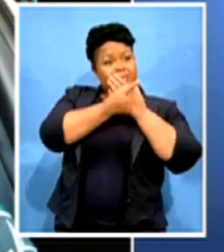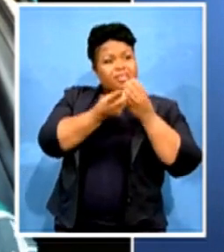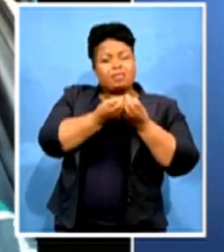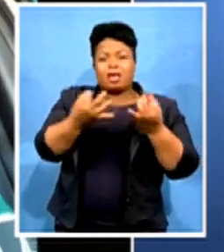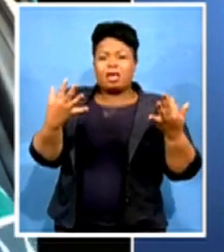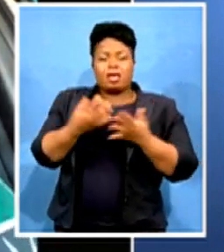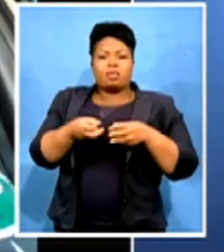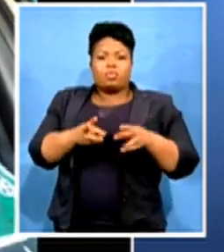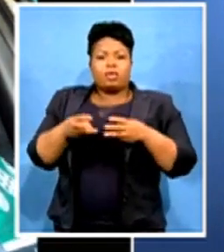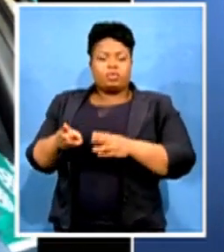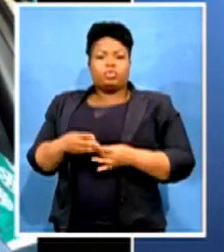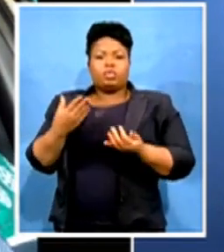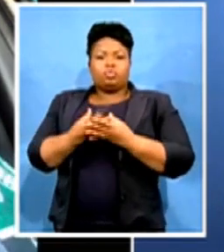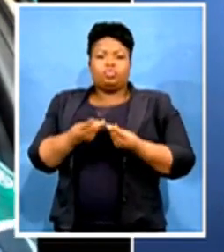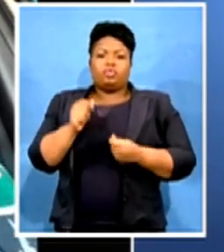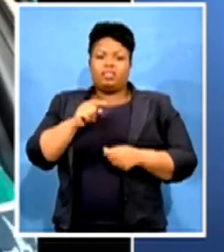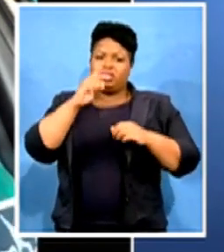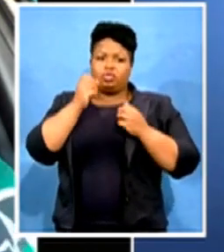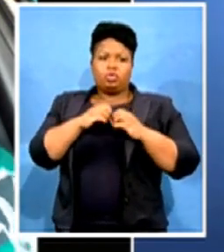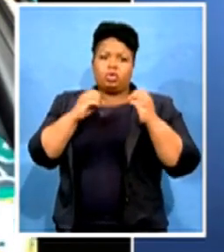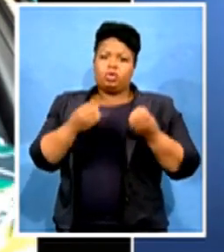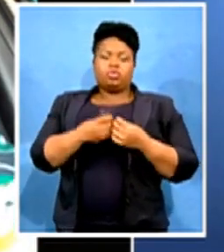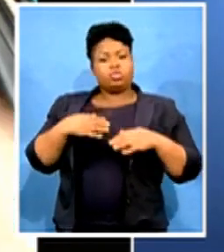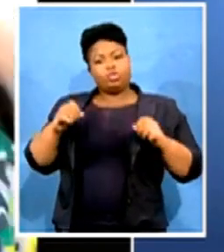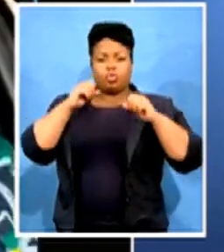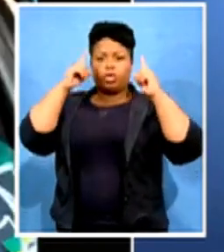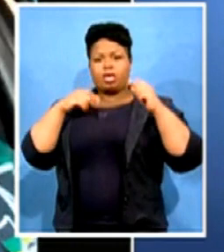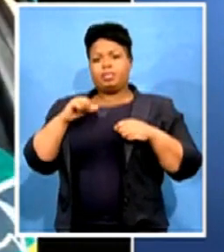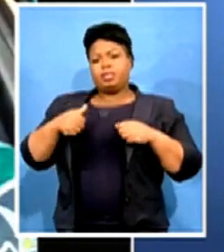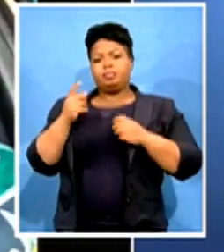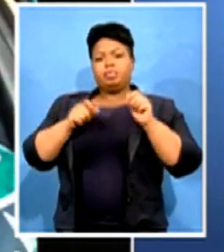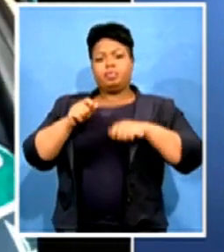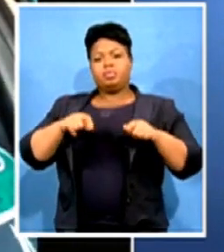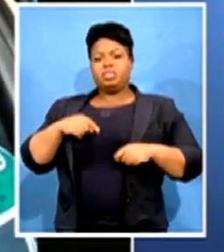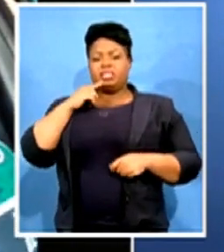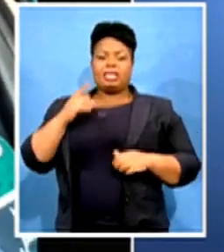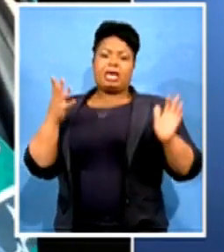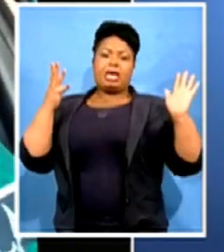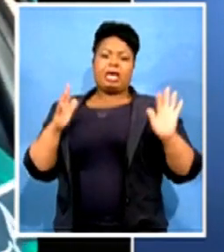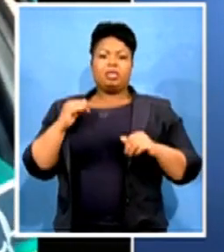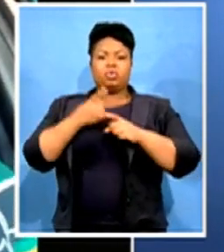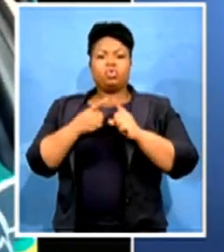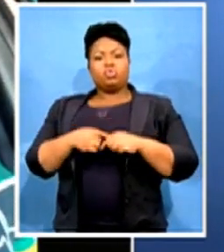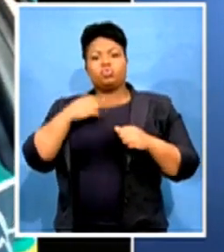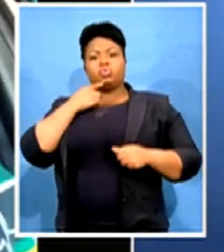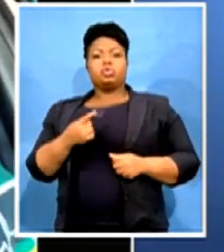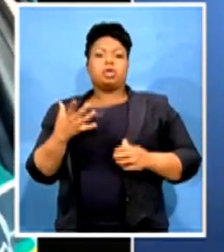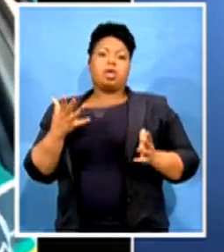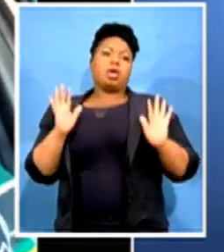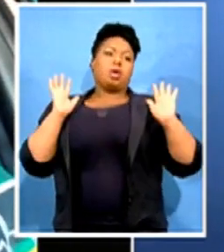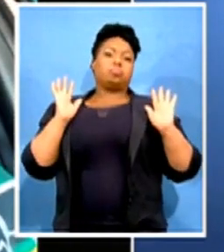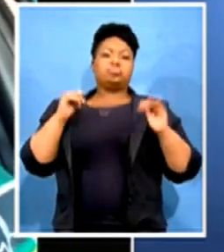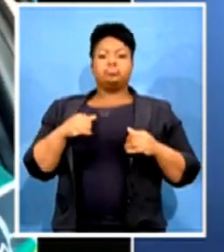can't just wake up and remove people and you say you have made a testament and you bring a blanket statement to say financial problems. Financial